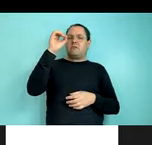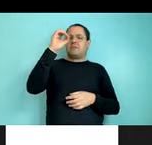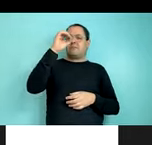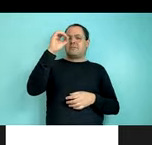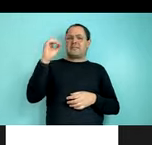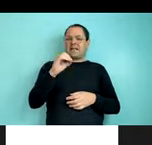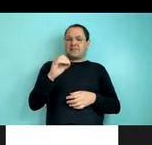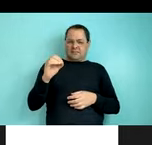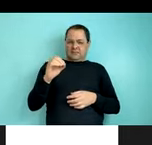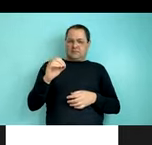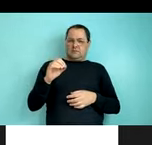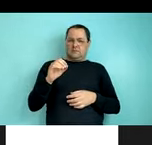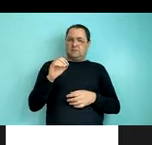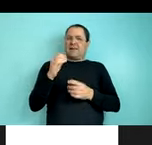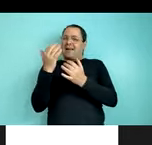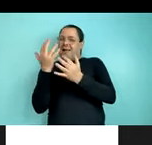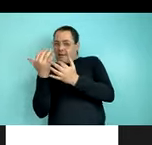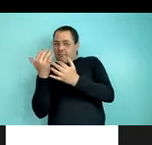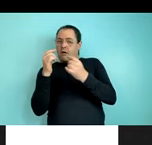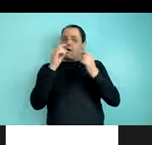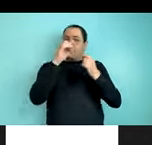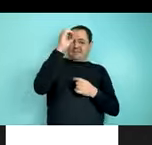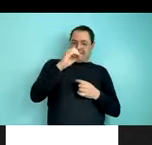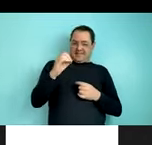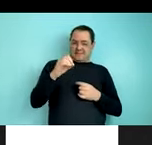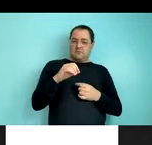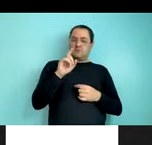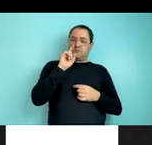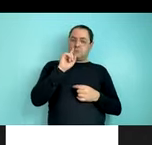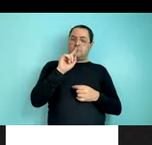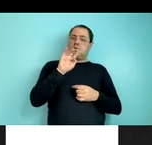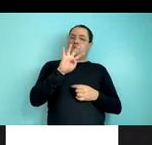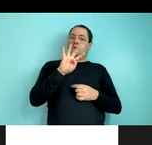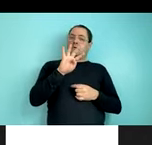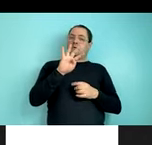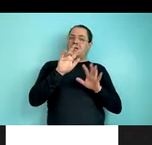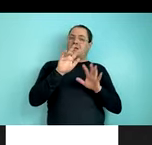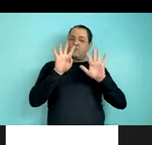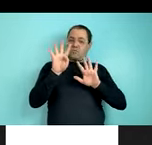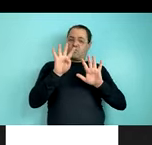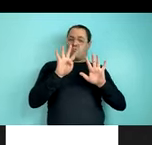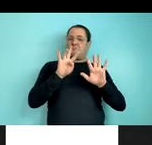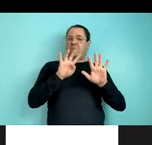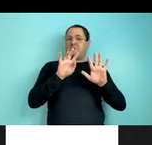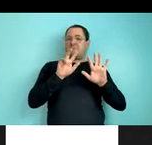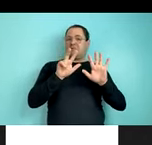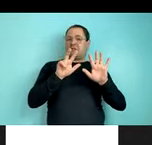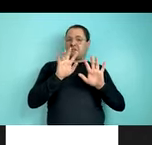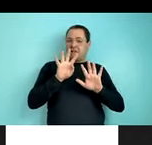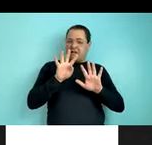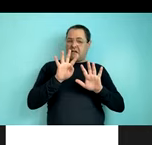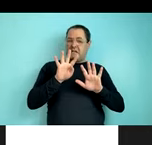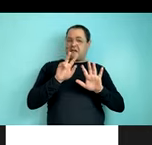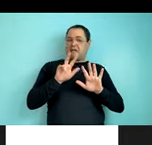counts in parentheses. And off the bat, you can see the preference for the noun first order is pretty high for folks in the